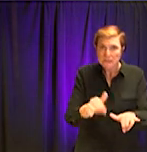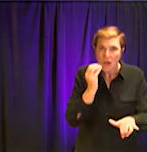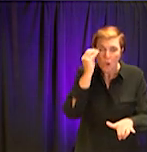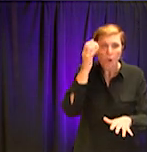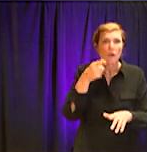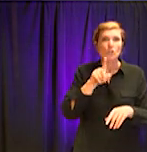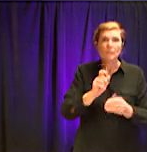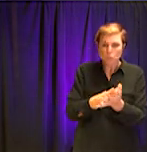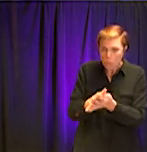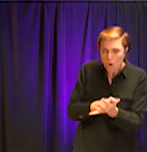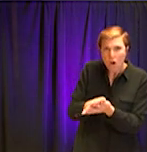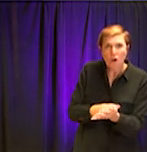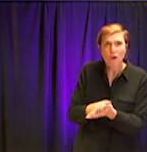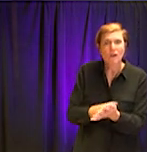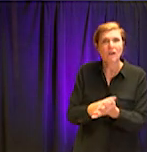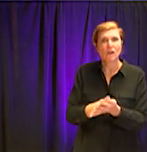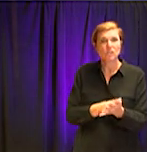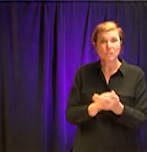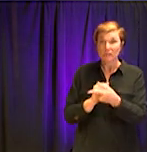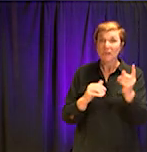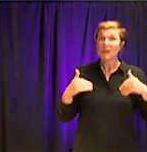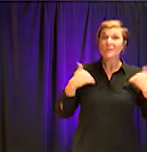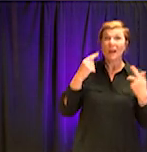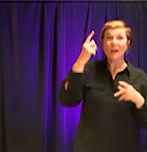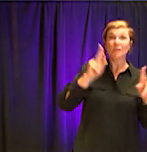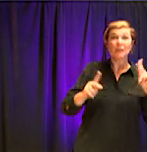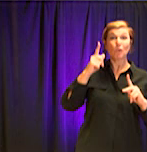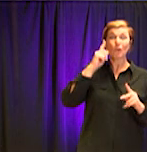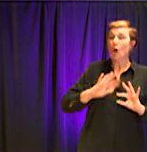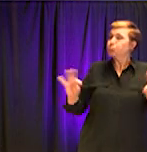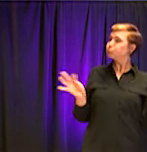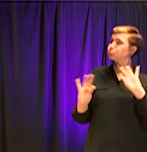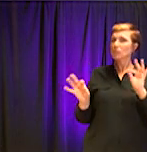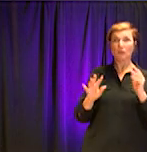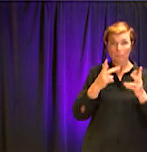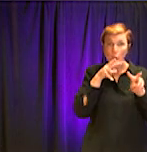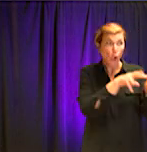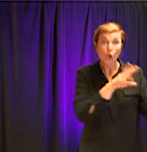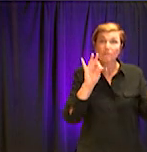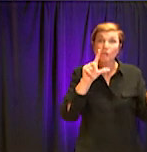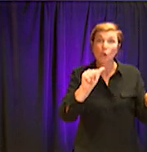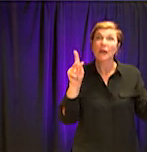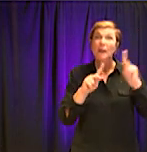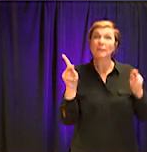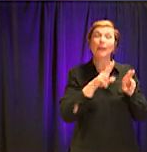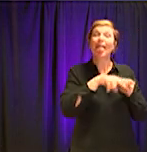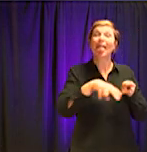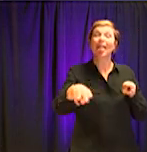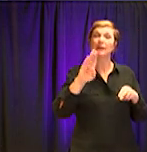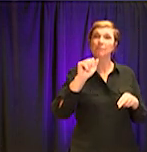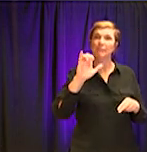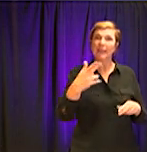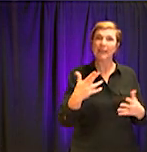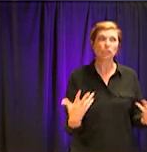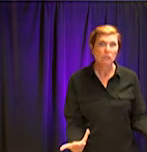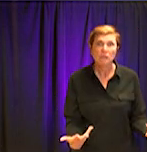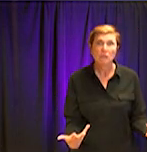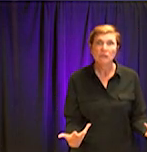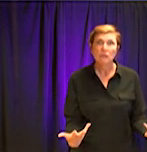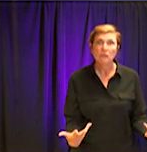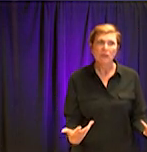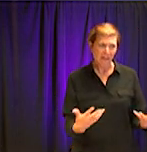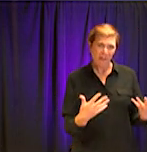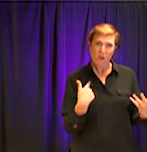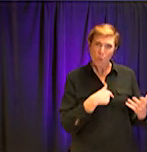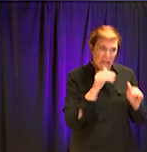we've been told to do? They're not doing it. All you have to do is go to the beach in Florida and see that they're still partying there. So how do you get them to, to, you know,